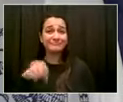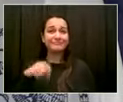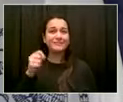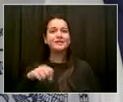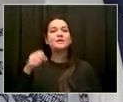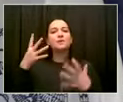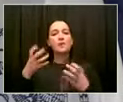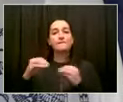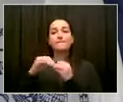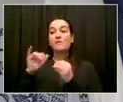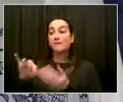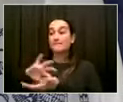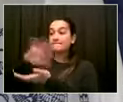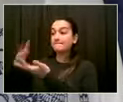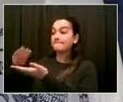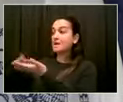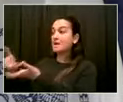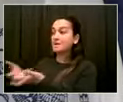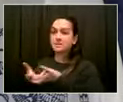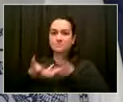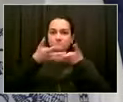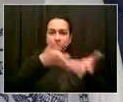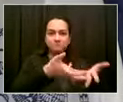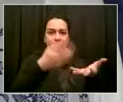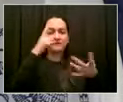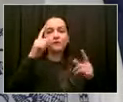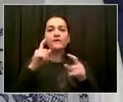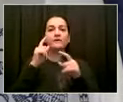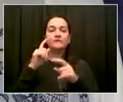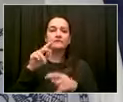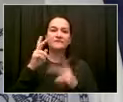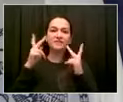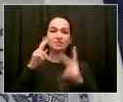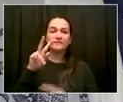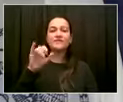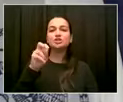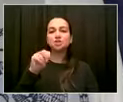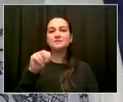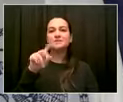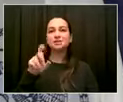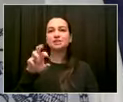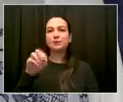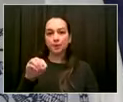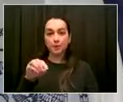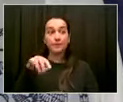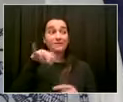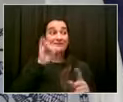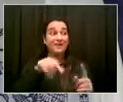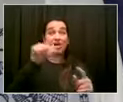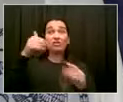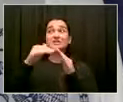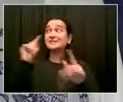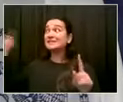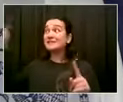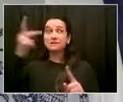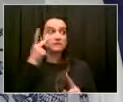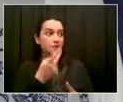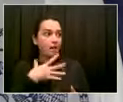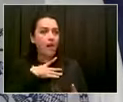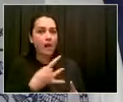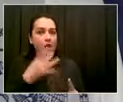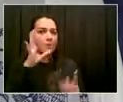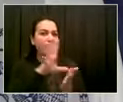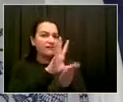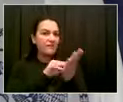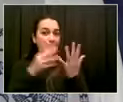that this city was moving in a very forceful direction to change the reality of street safety is